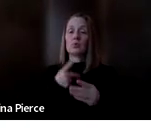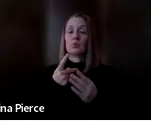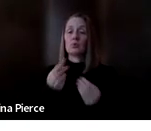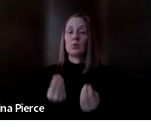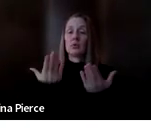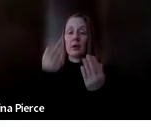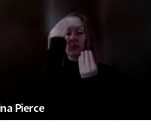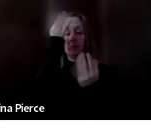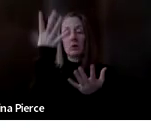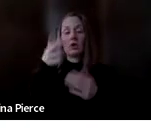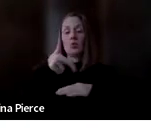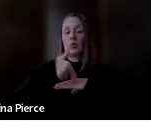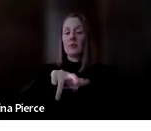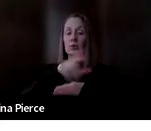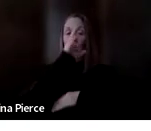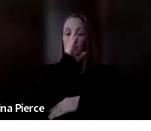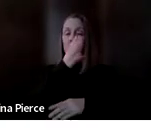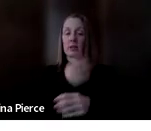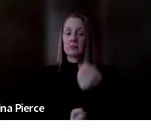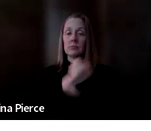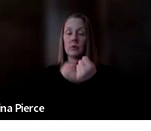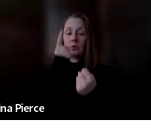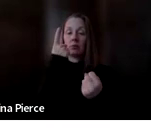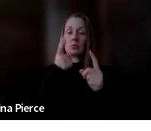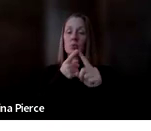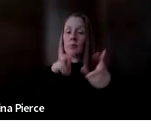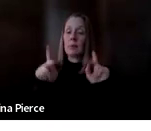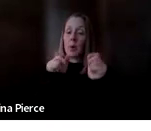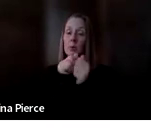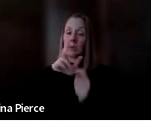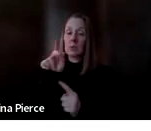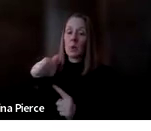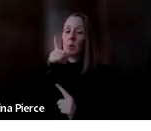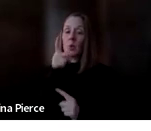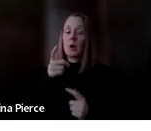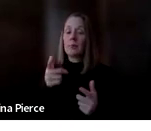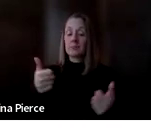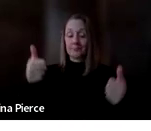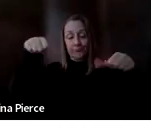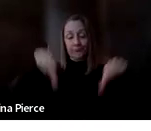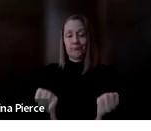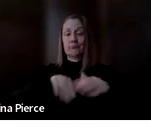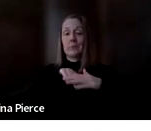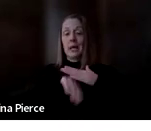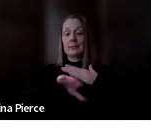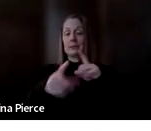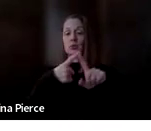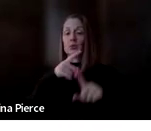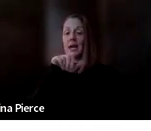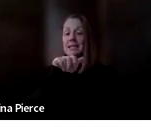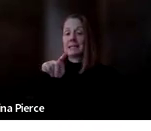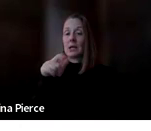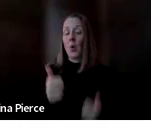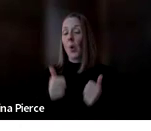referrals or direct advocacy to people with disabilities who have been denied access to at and or